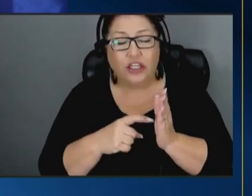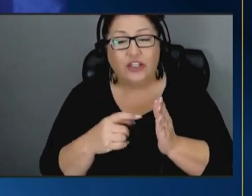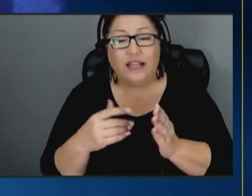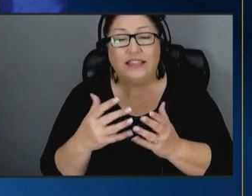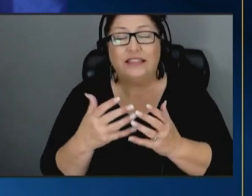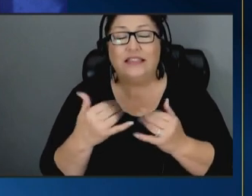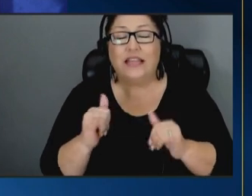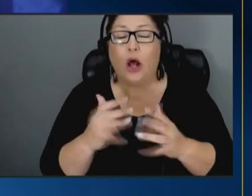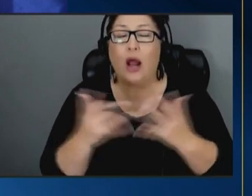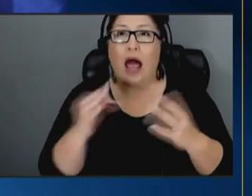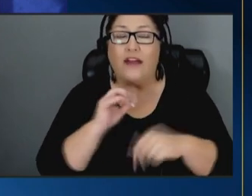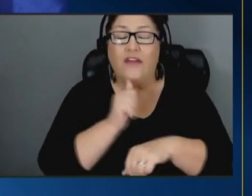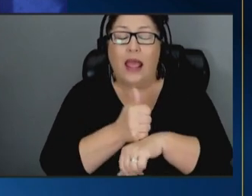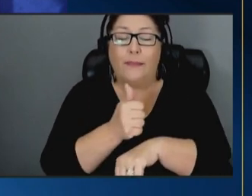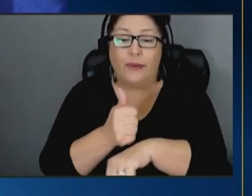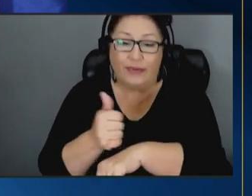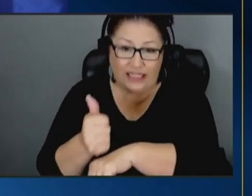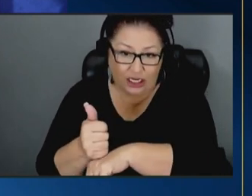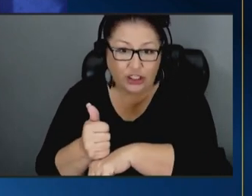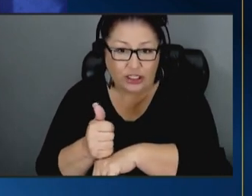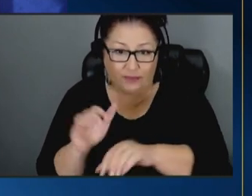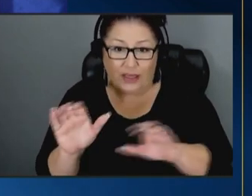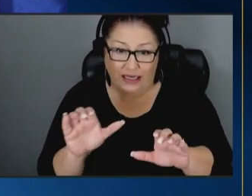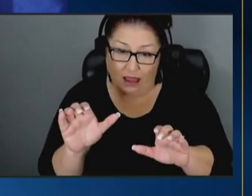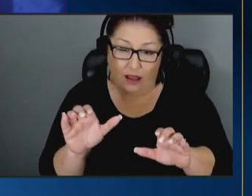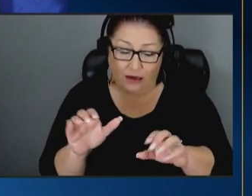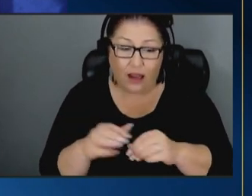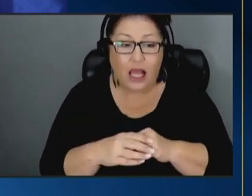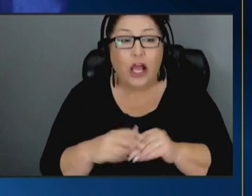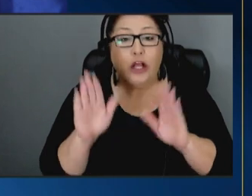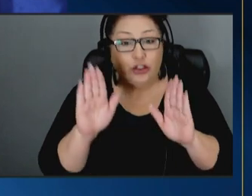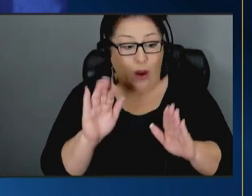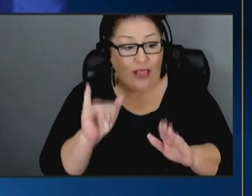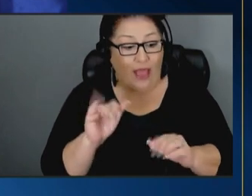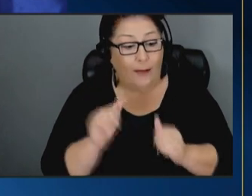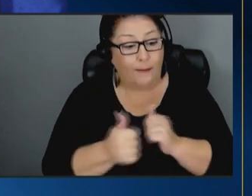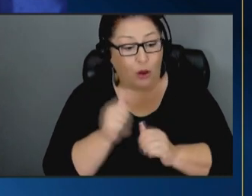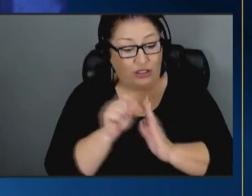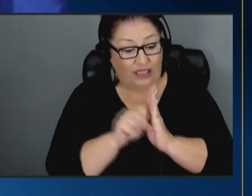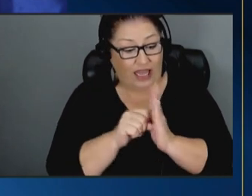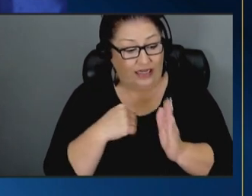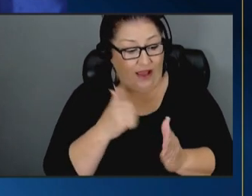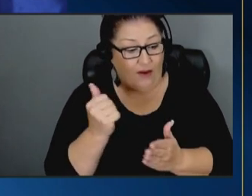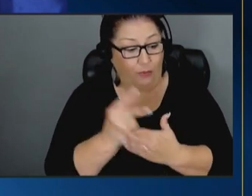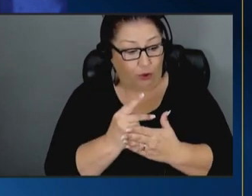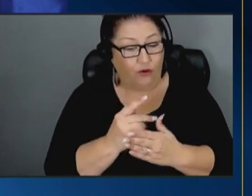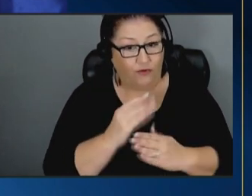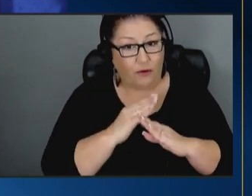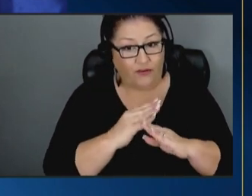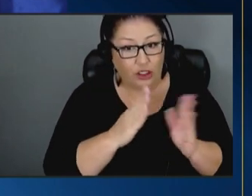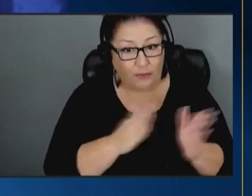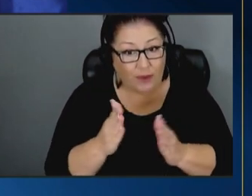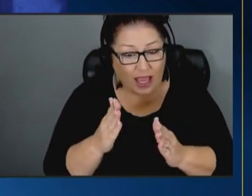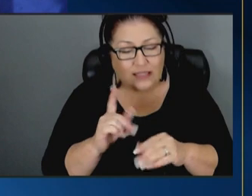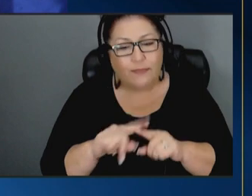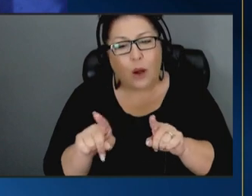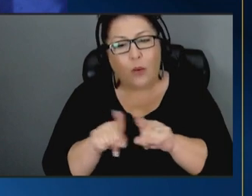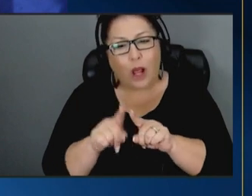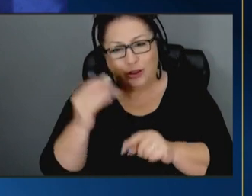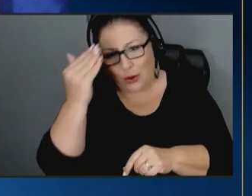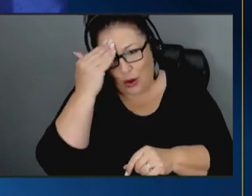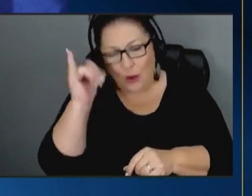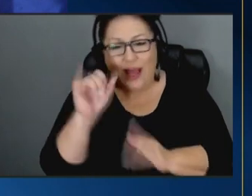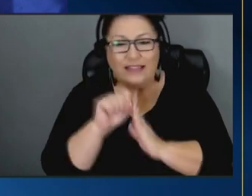work to be done around family first it's great that most states now have approved plans prevention plans but we also know that states are facing